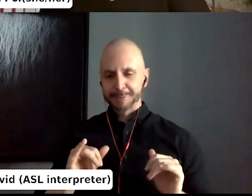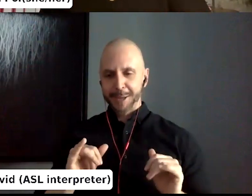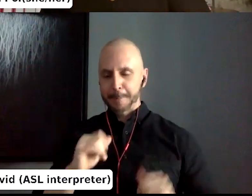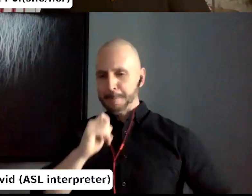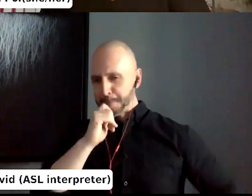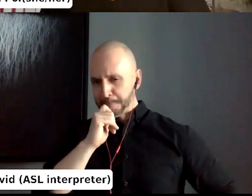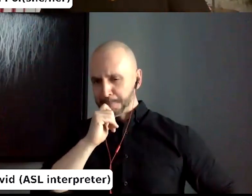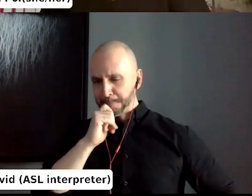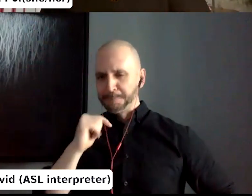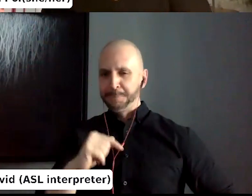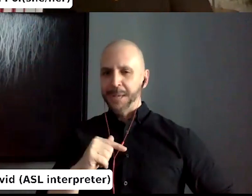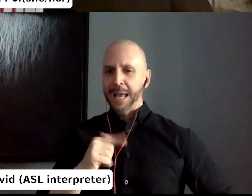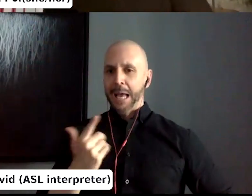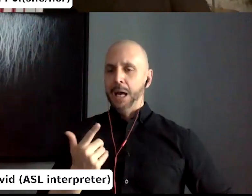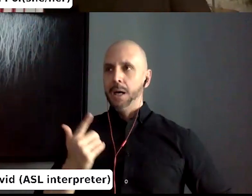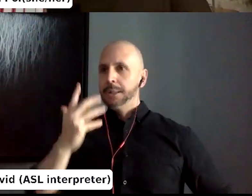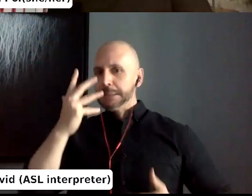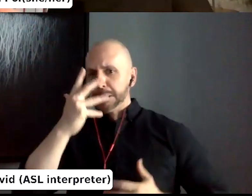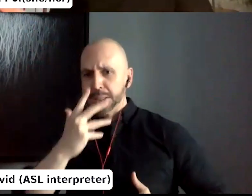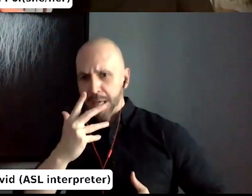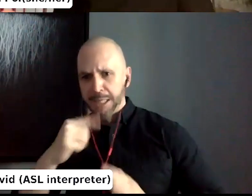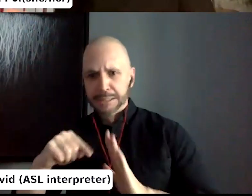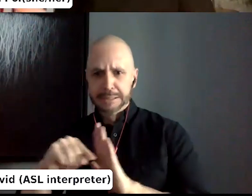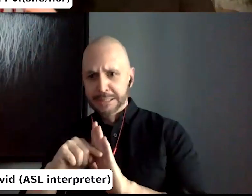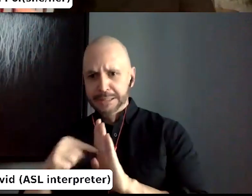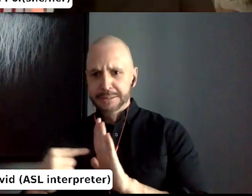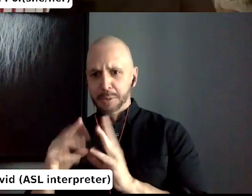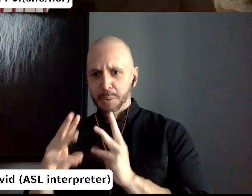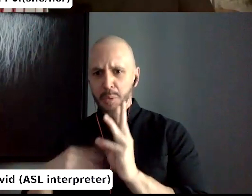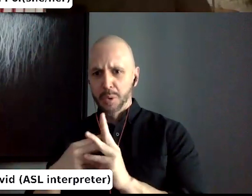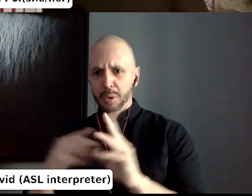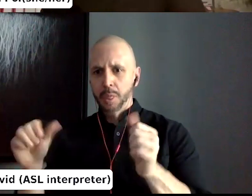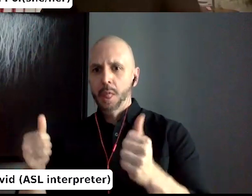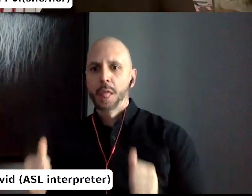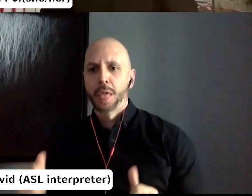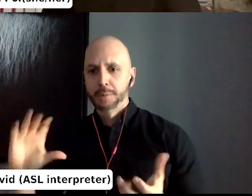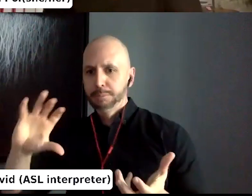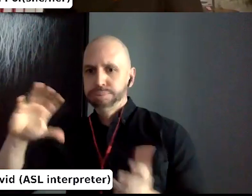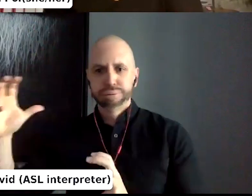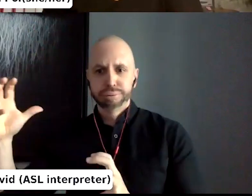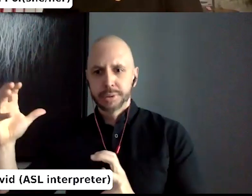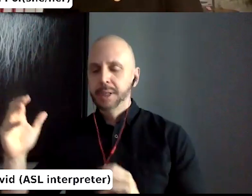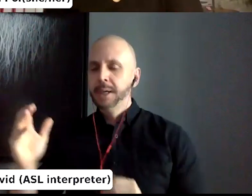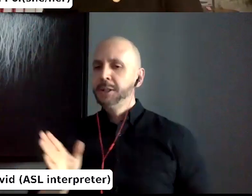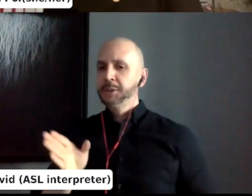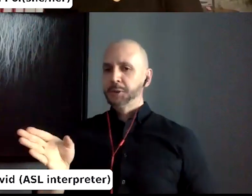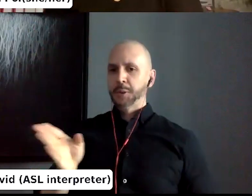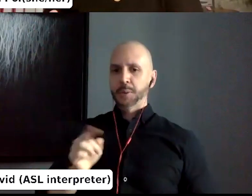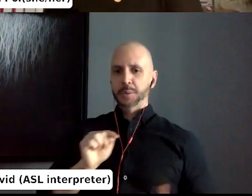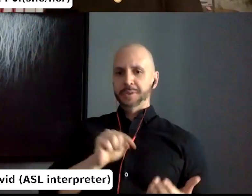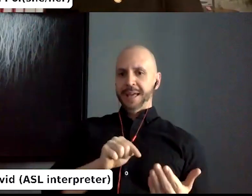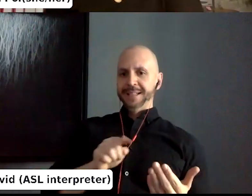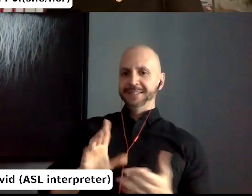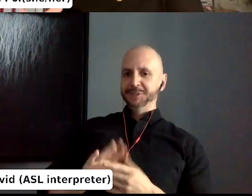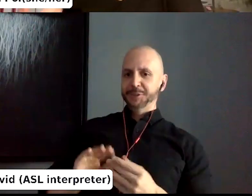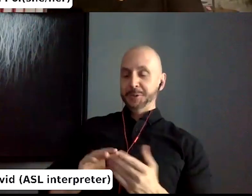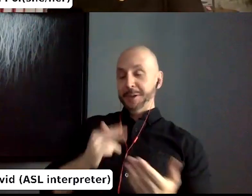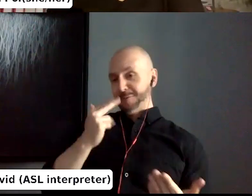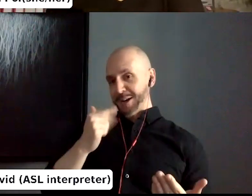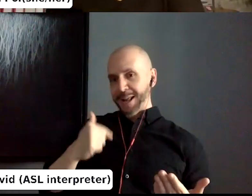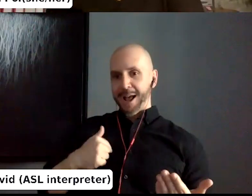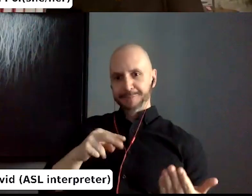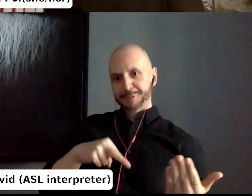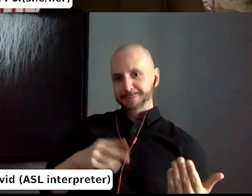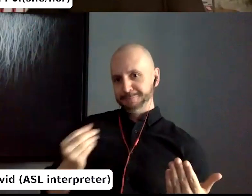Um, and I thought it was really interesting considering you also have such a strong background in both bookselling and distributing